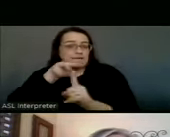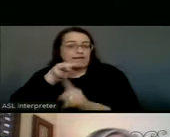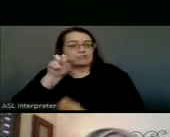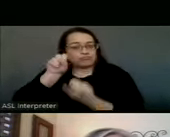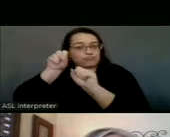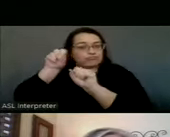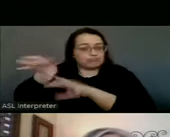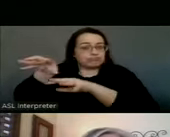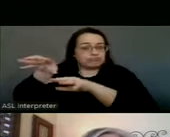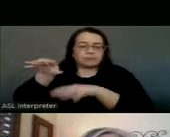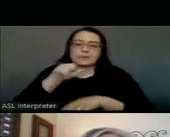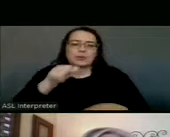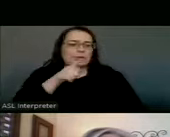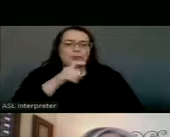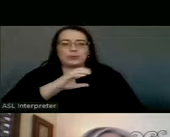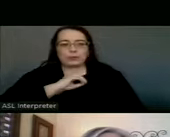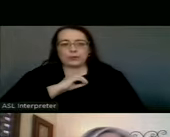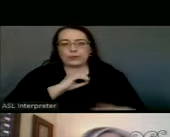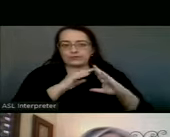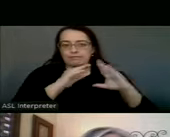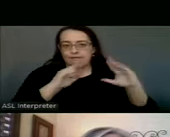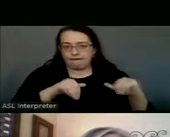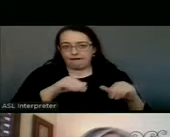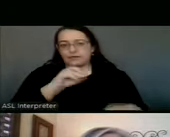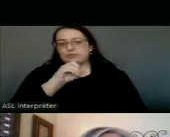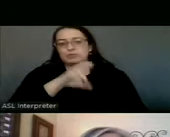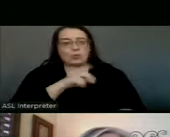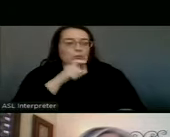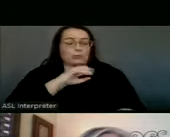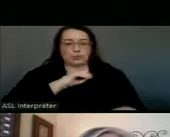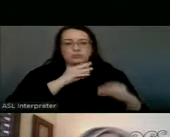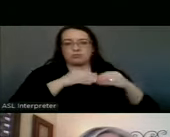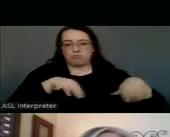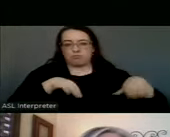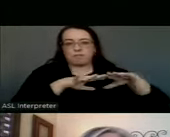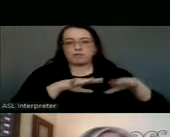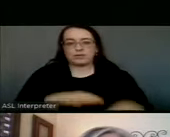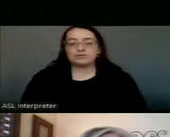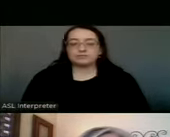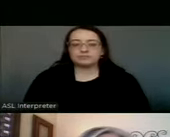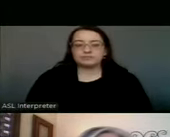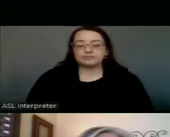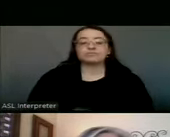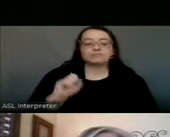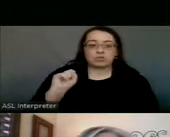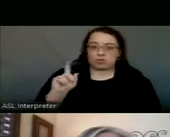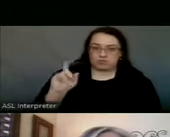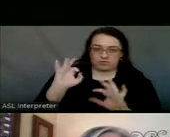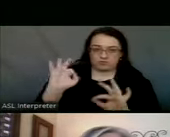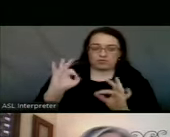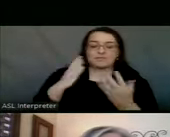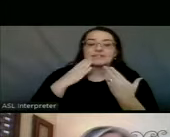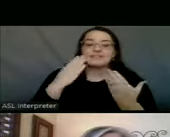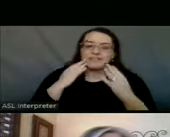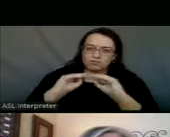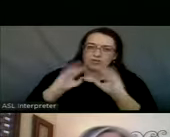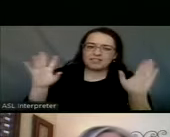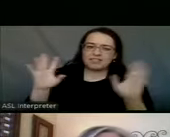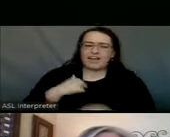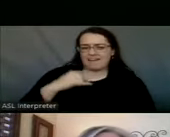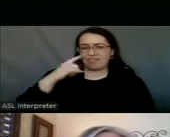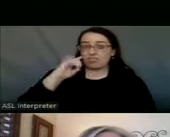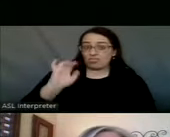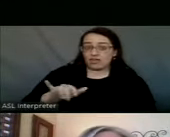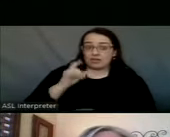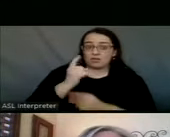not the person that receives the illegal dumping. Okay, that's good clarification. I thought that was